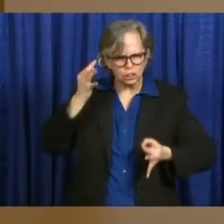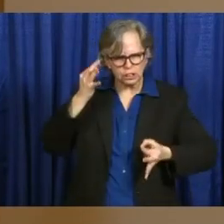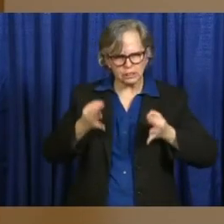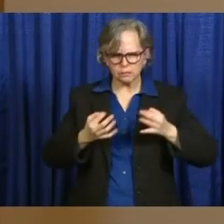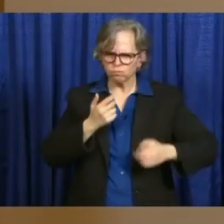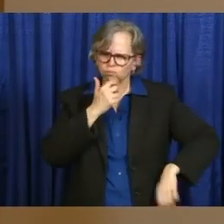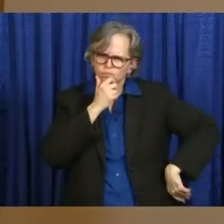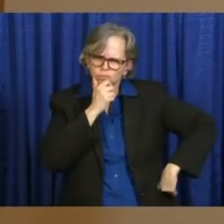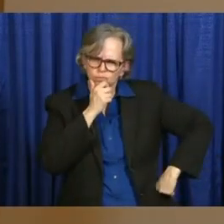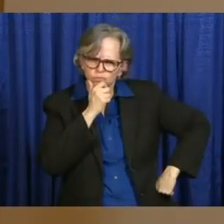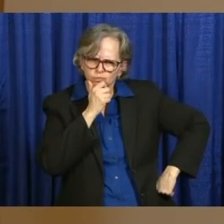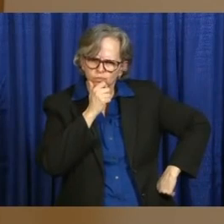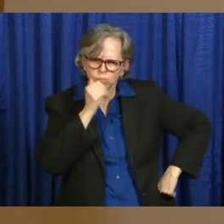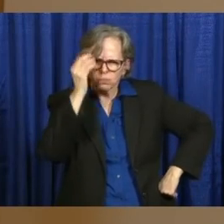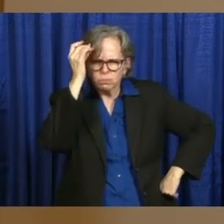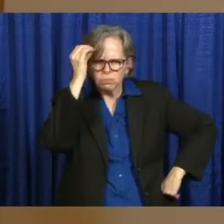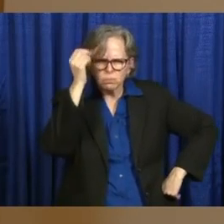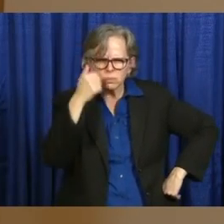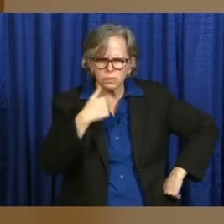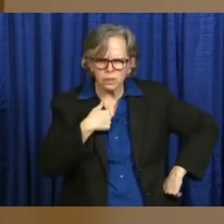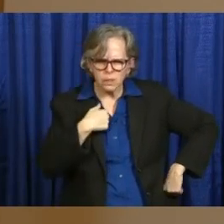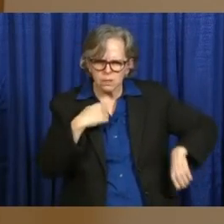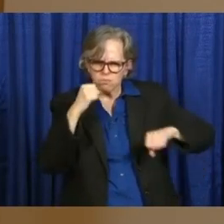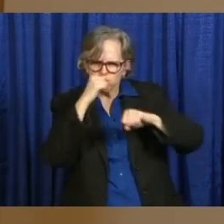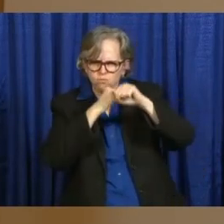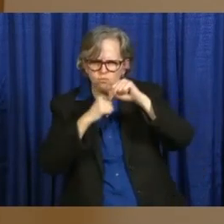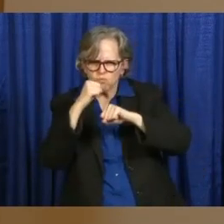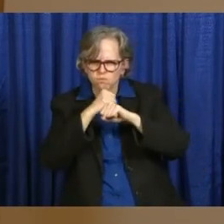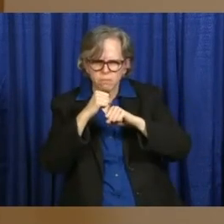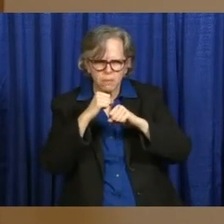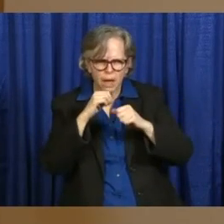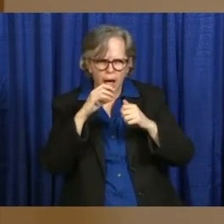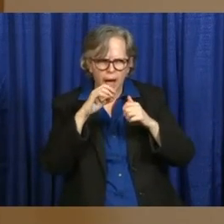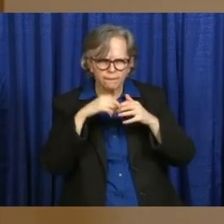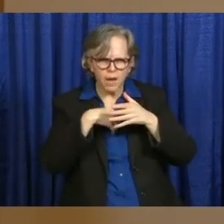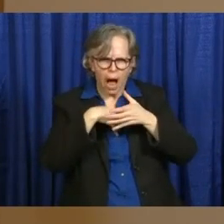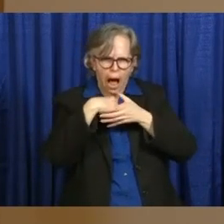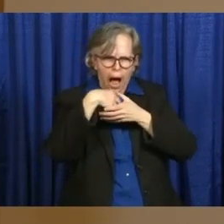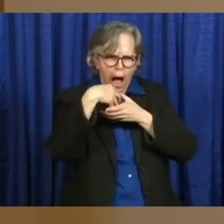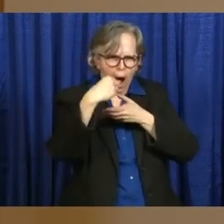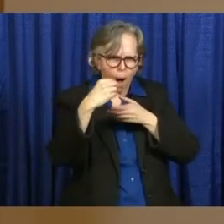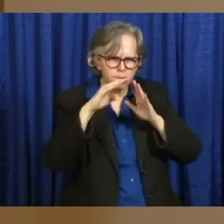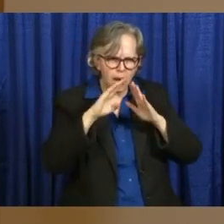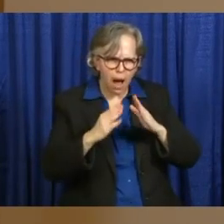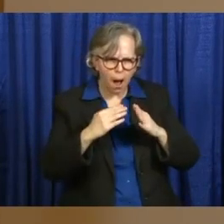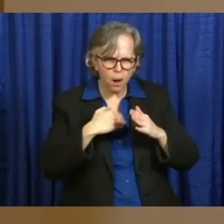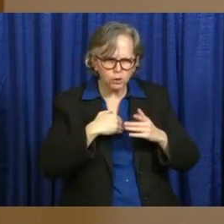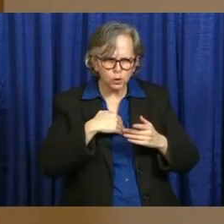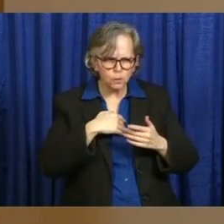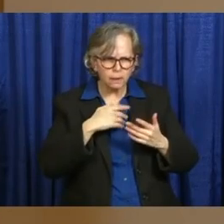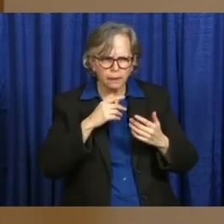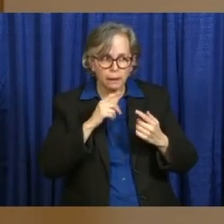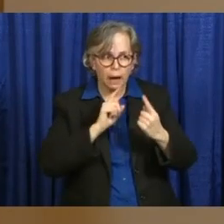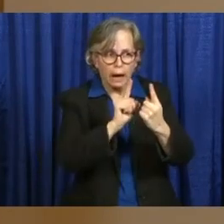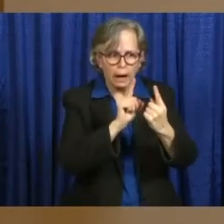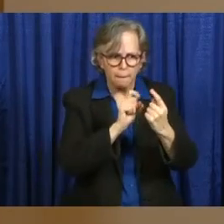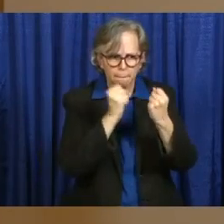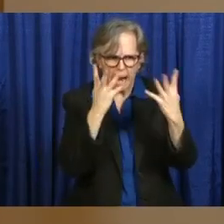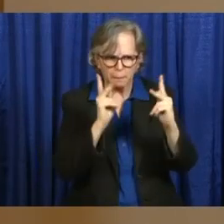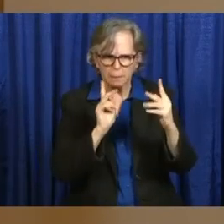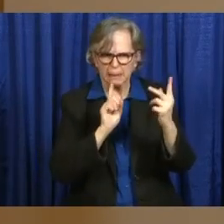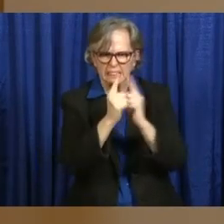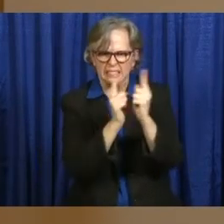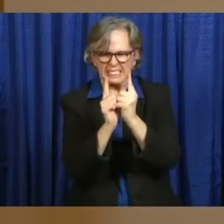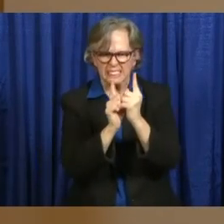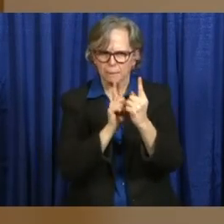being out there strategically because it's very, very important right now that we minimize our exposure to others. Without